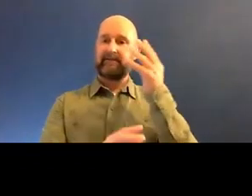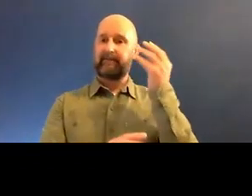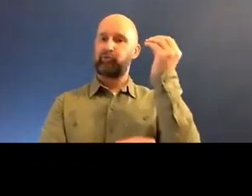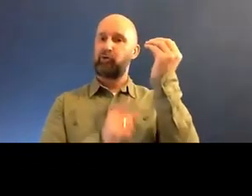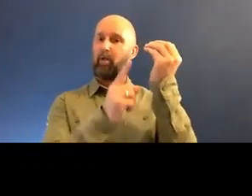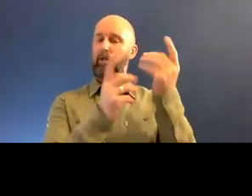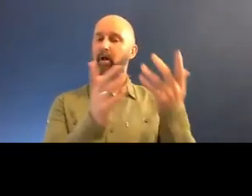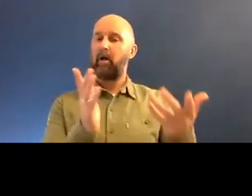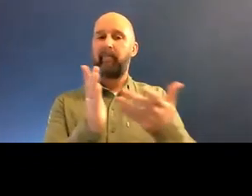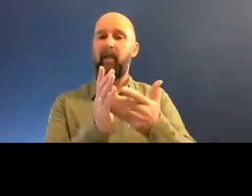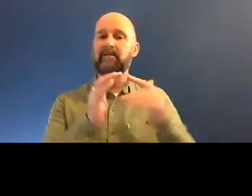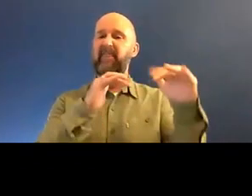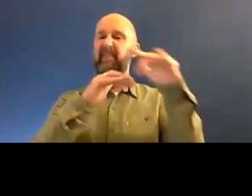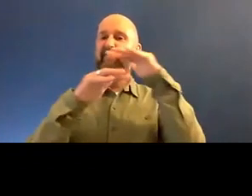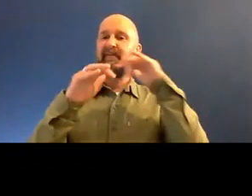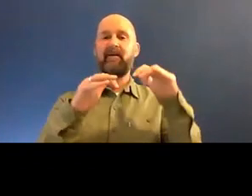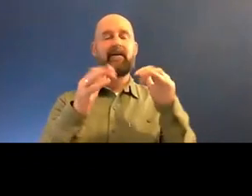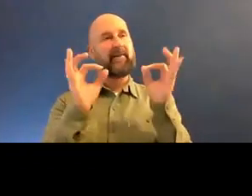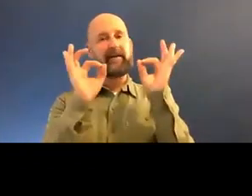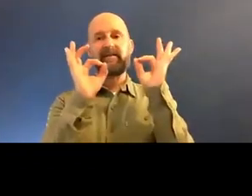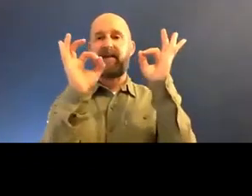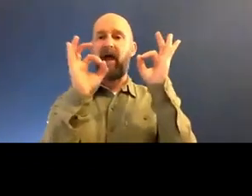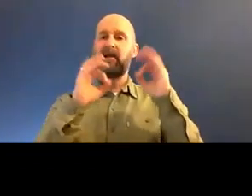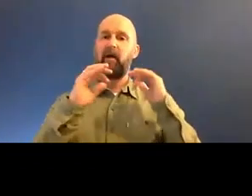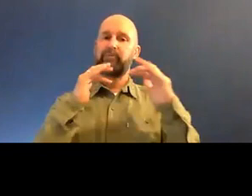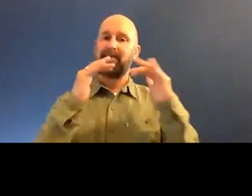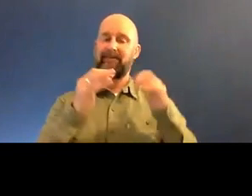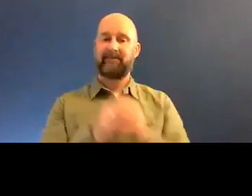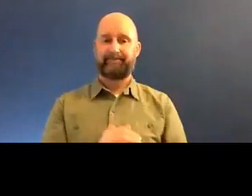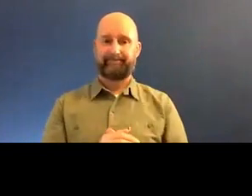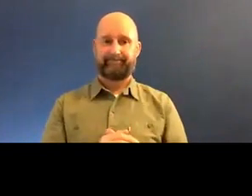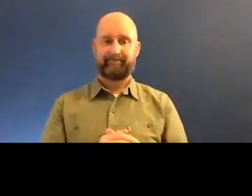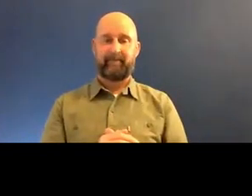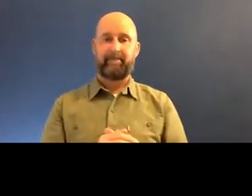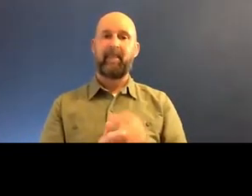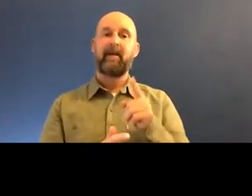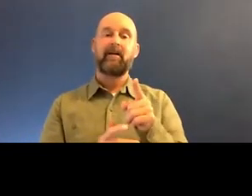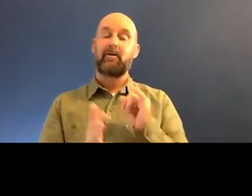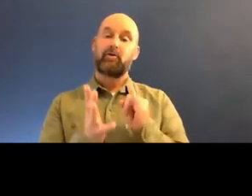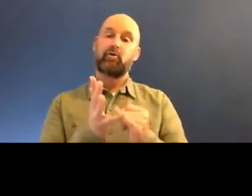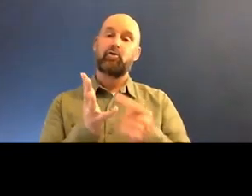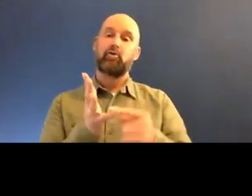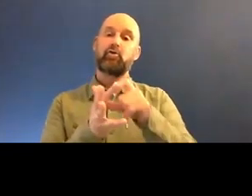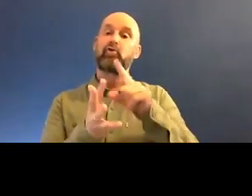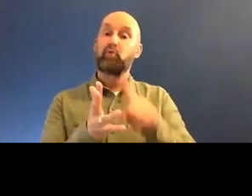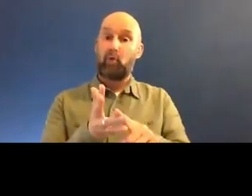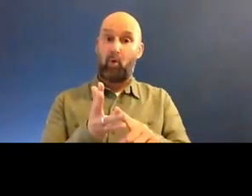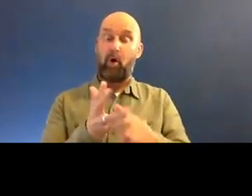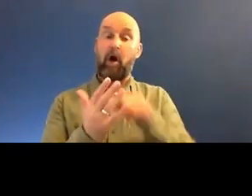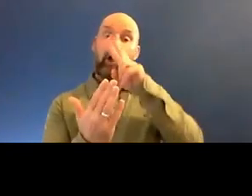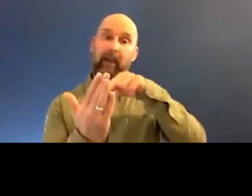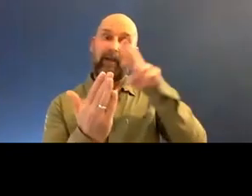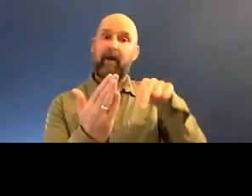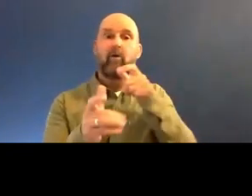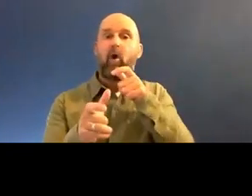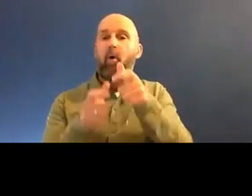the kind of like the divine presence. Then I also tabled with pseudo calligraphy, where it's less focused on the words,